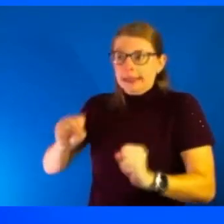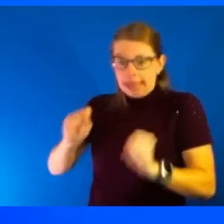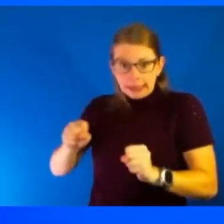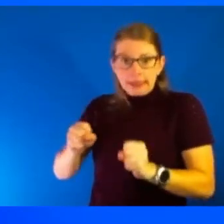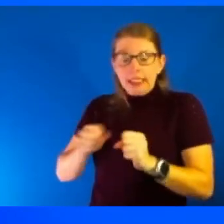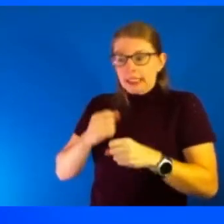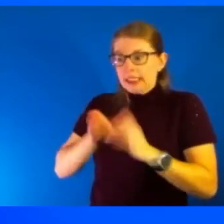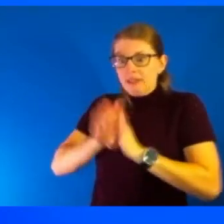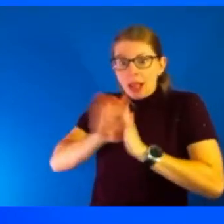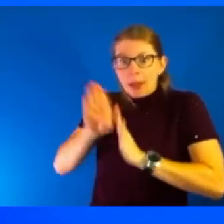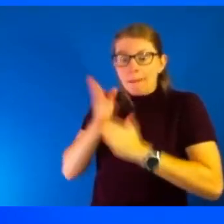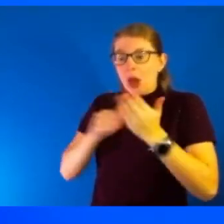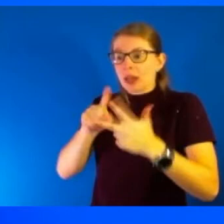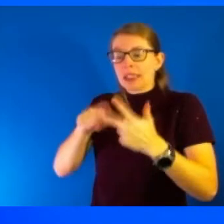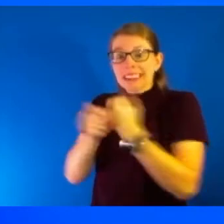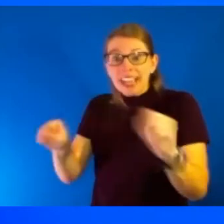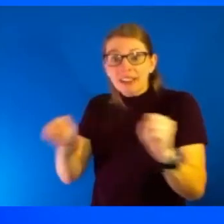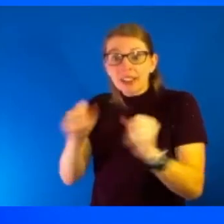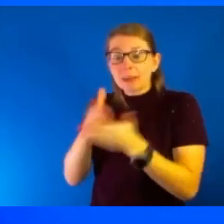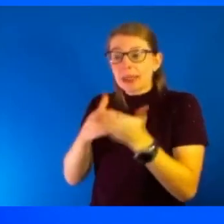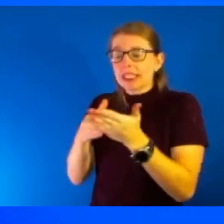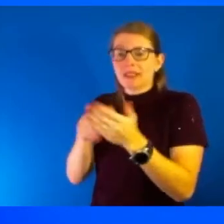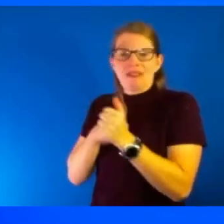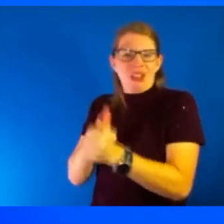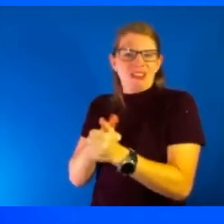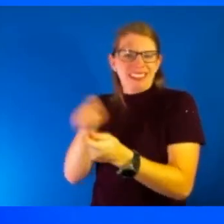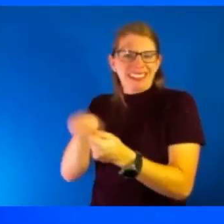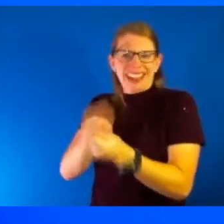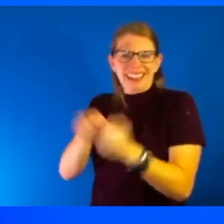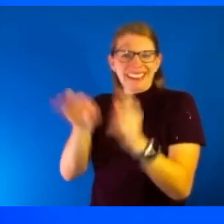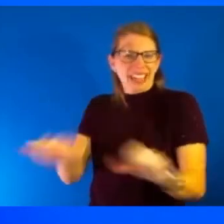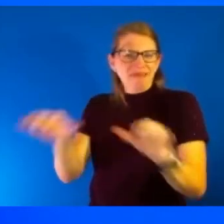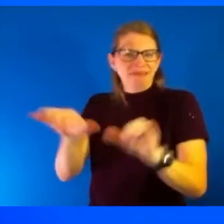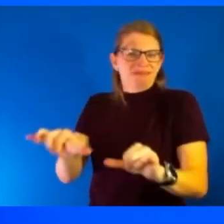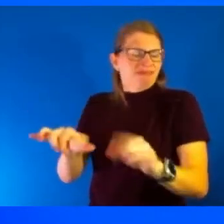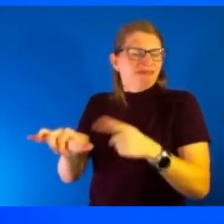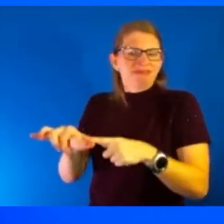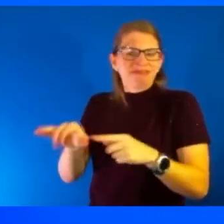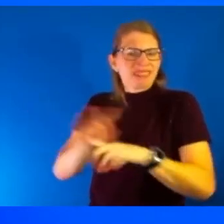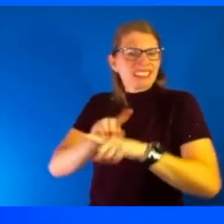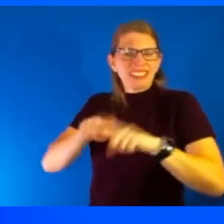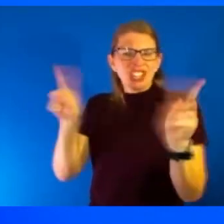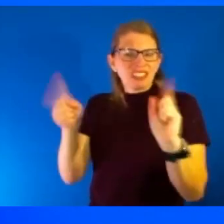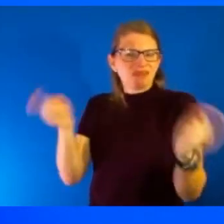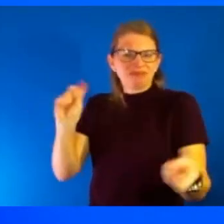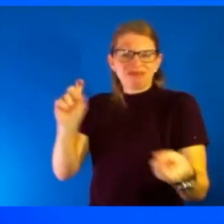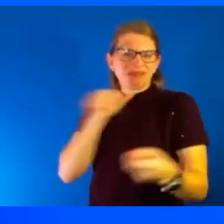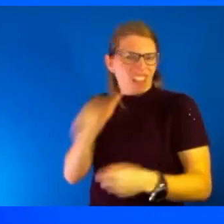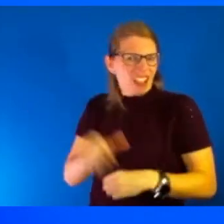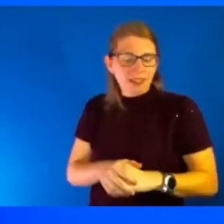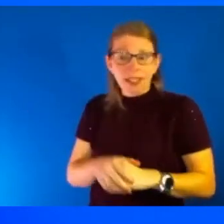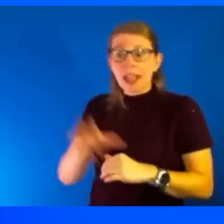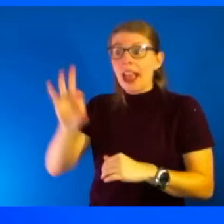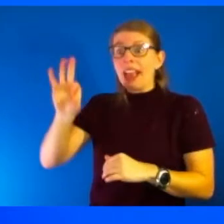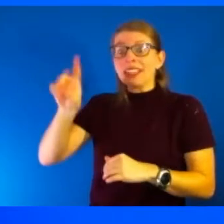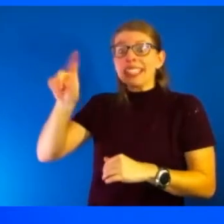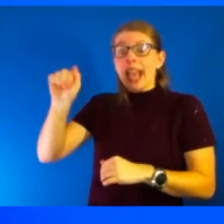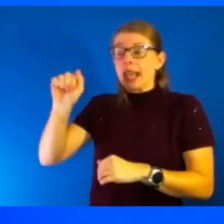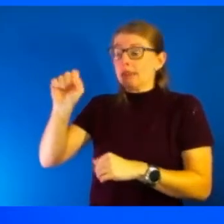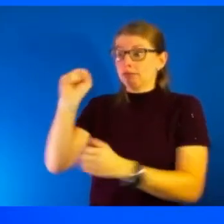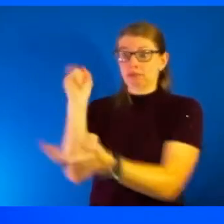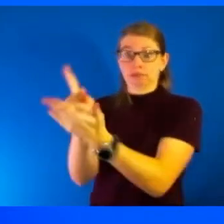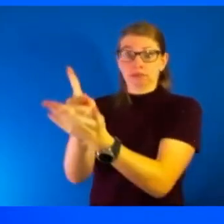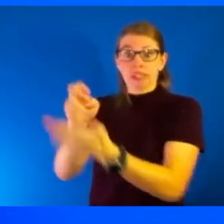the safety pieces have followed exactly the way they always do. And as soon as FDA is issued their emergency use authorization